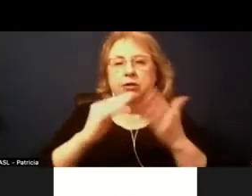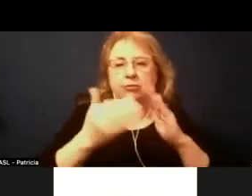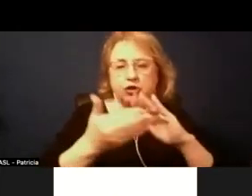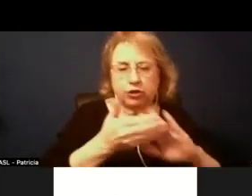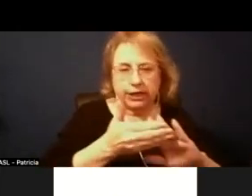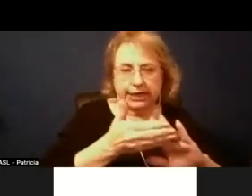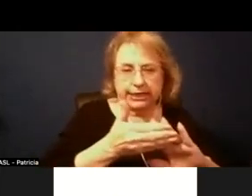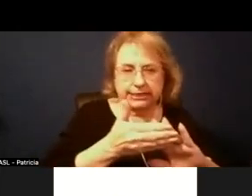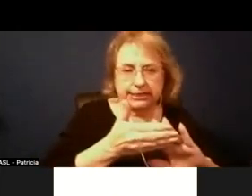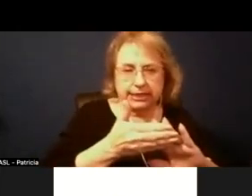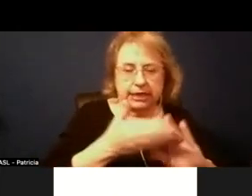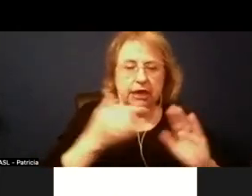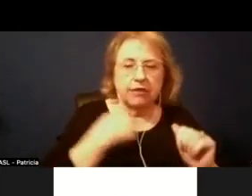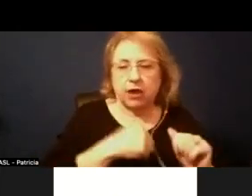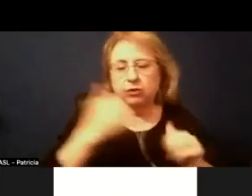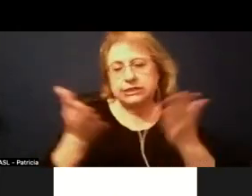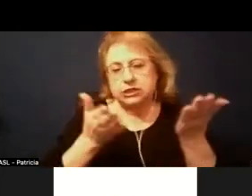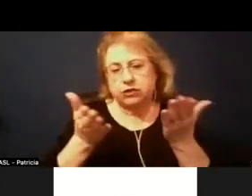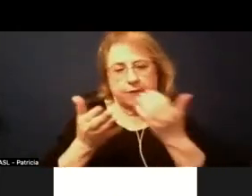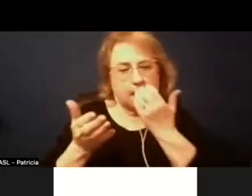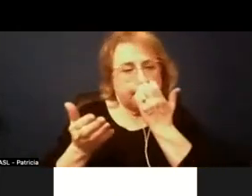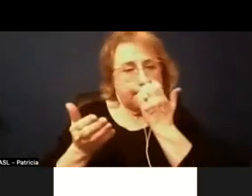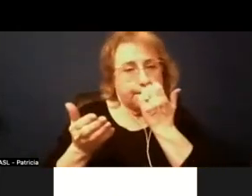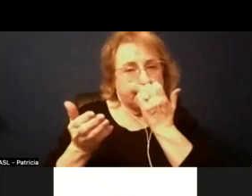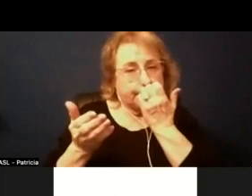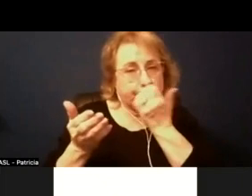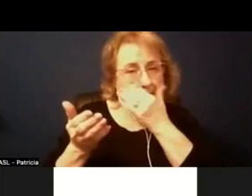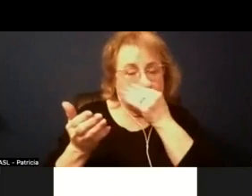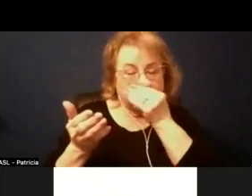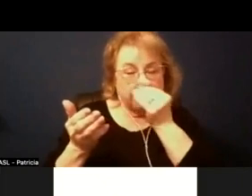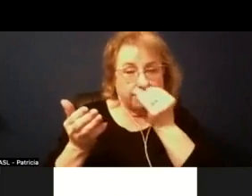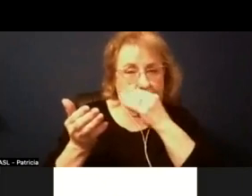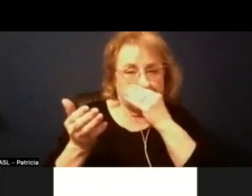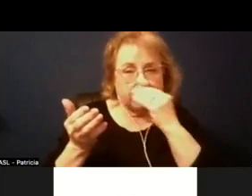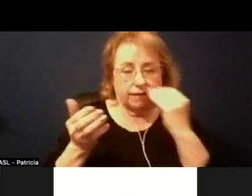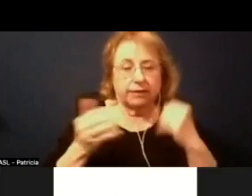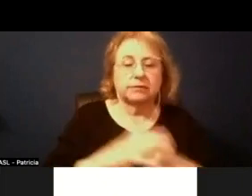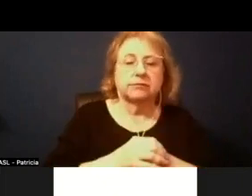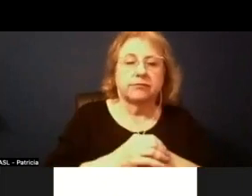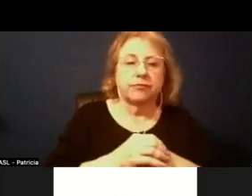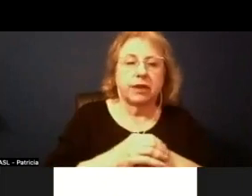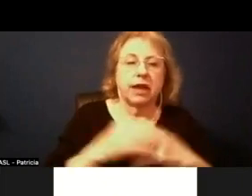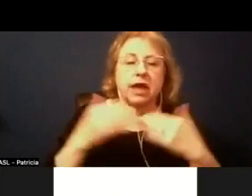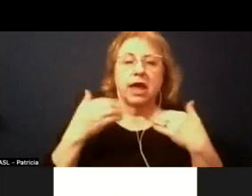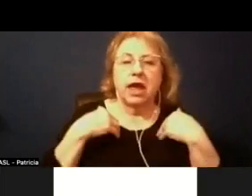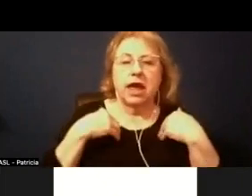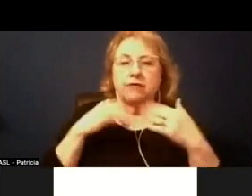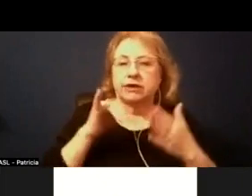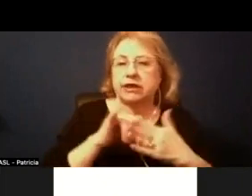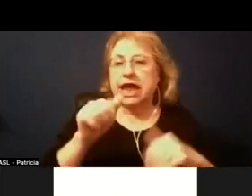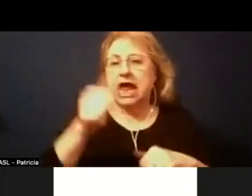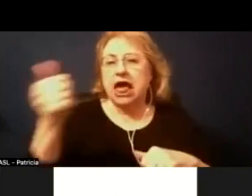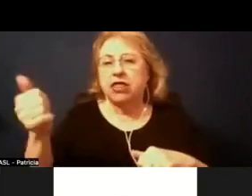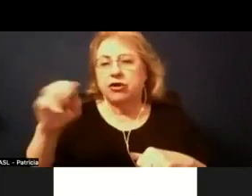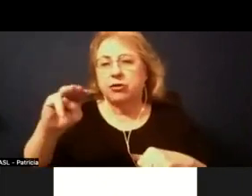will all ultimately serve um you know you know even having that other map that map